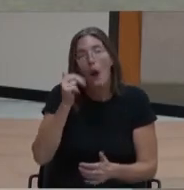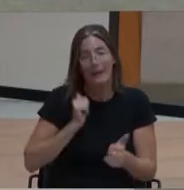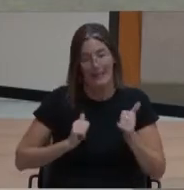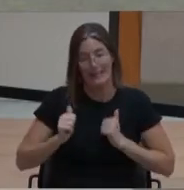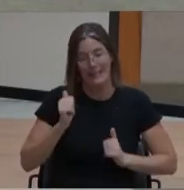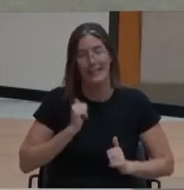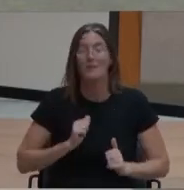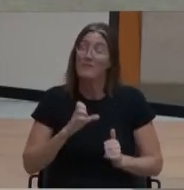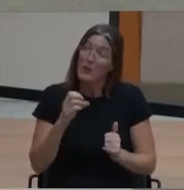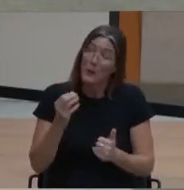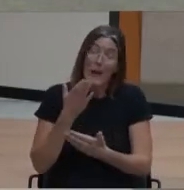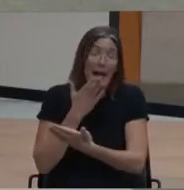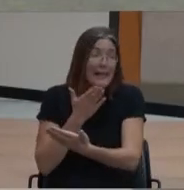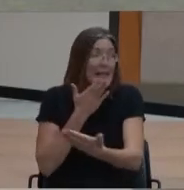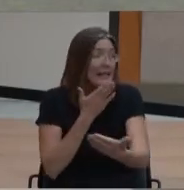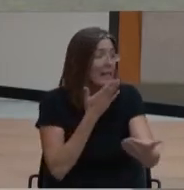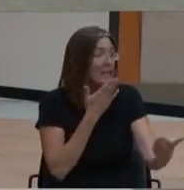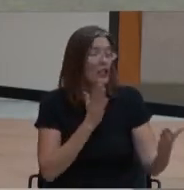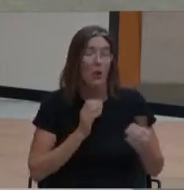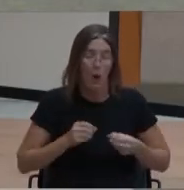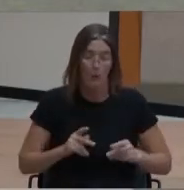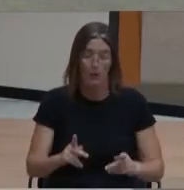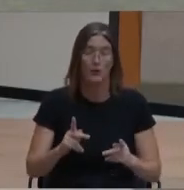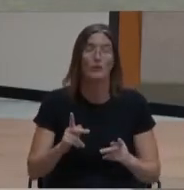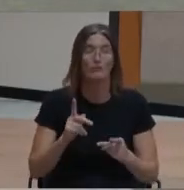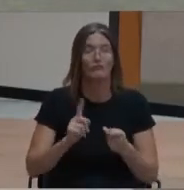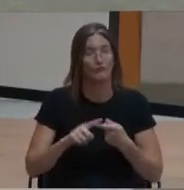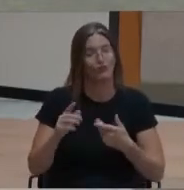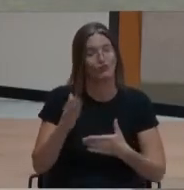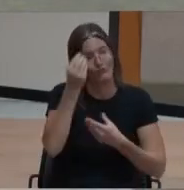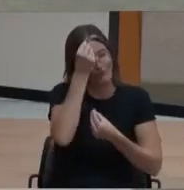this opportunity to share what is currently happening at Cesar E. Chavez.